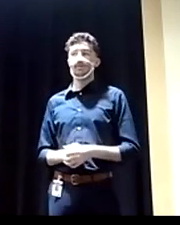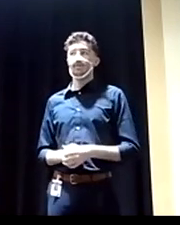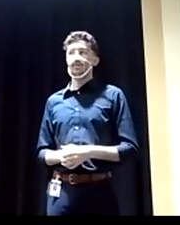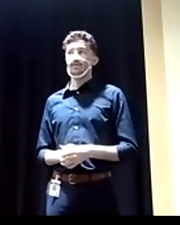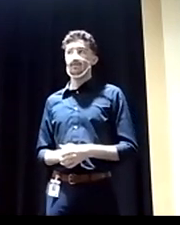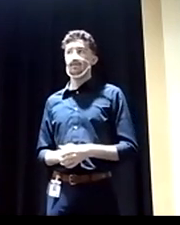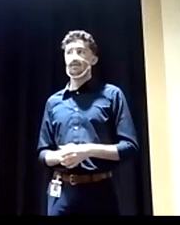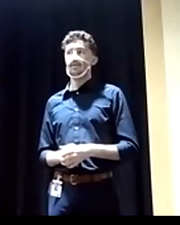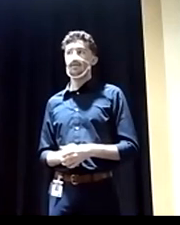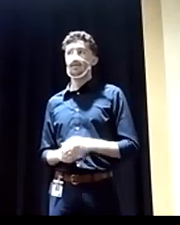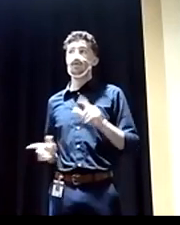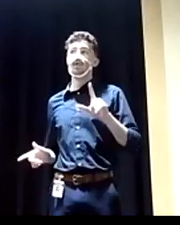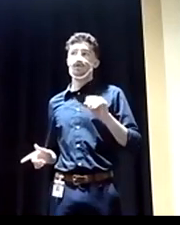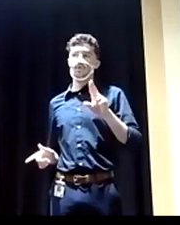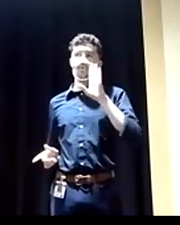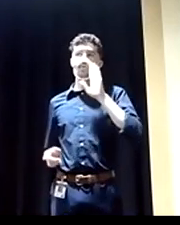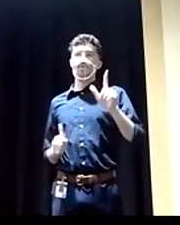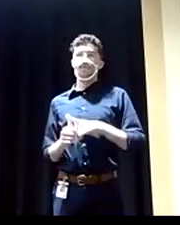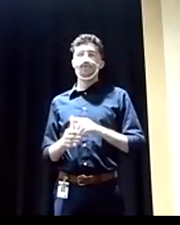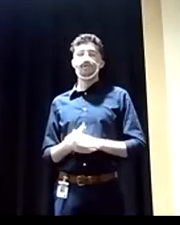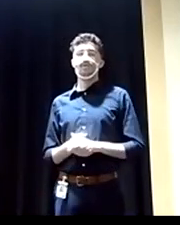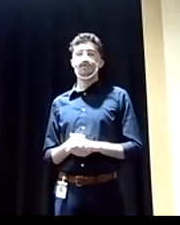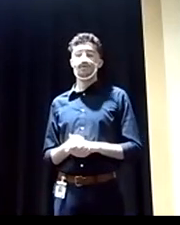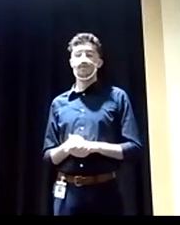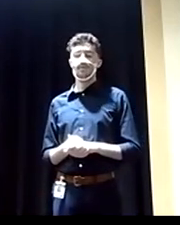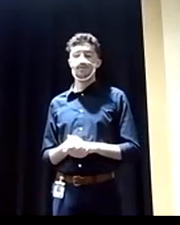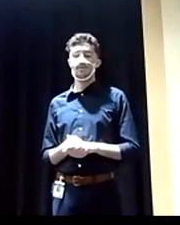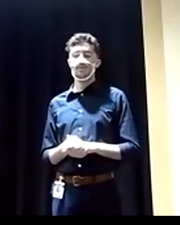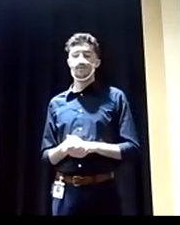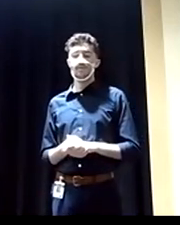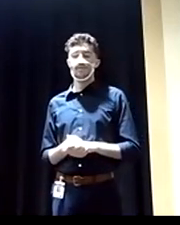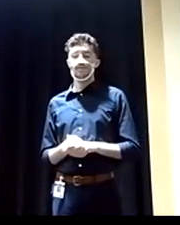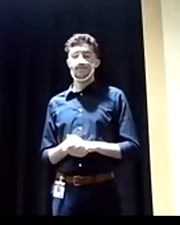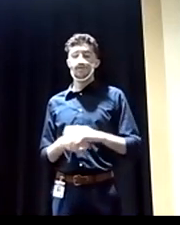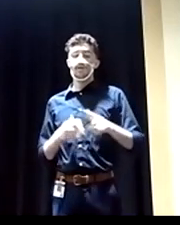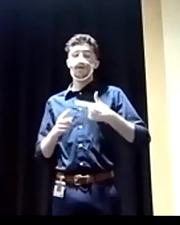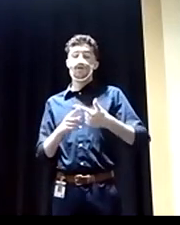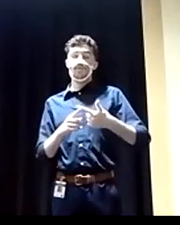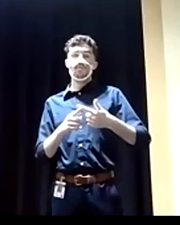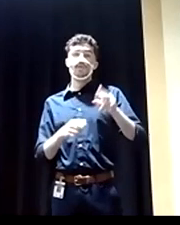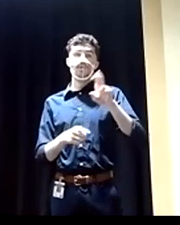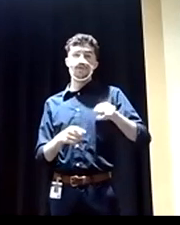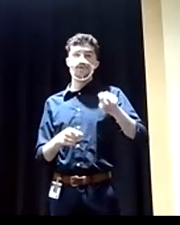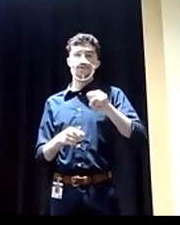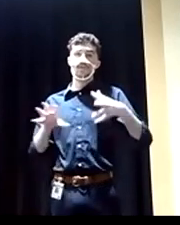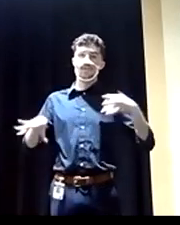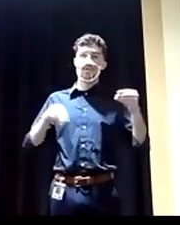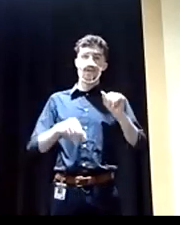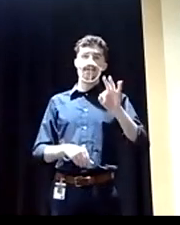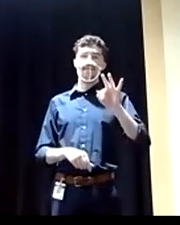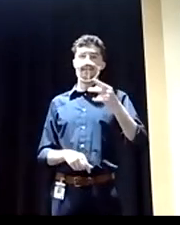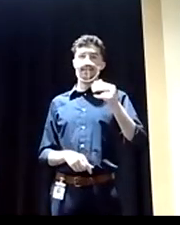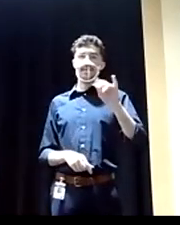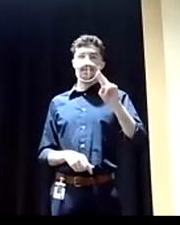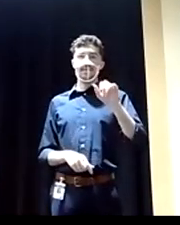Lutafara, I'll ask you to go first. After the U.S. pulls out of countries such as Afghanistan and Syria, I was still obliged to